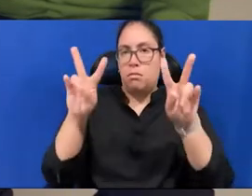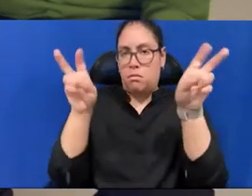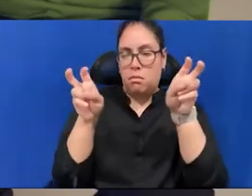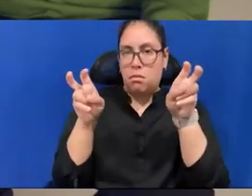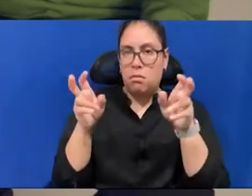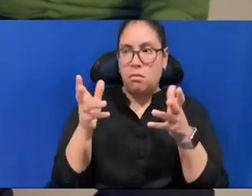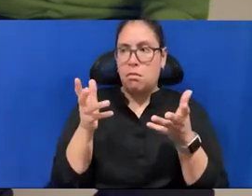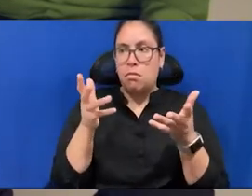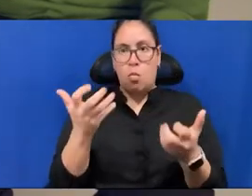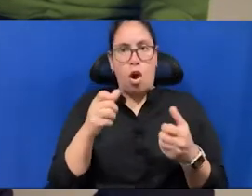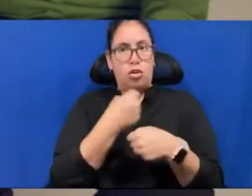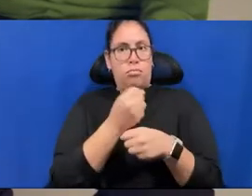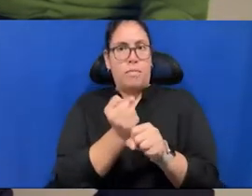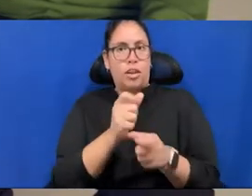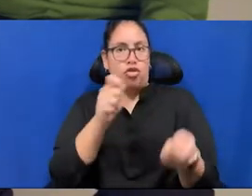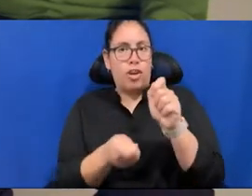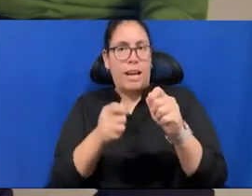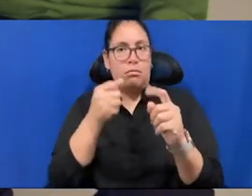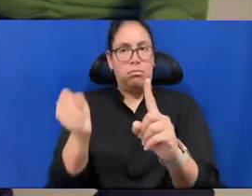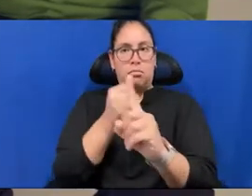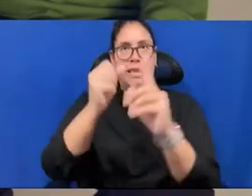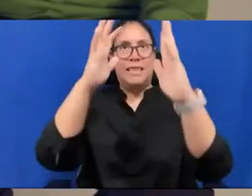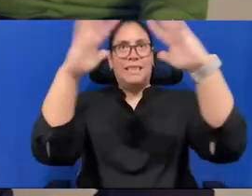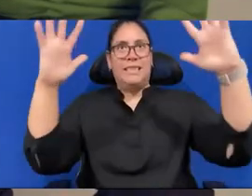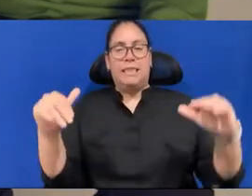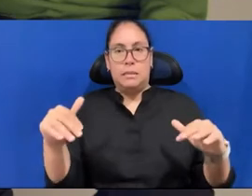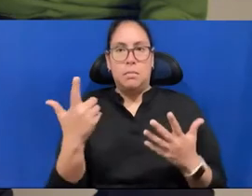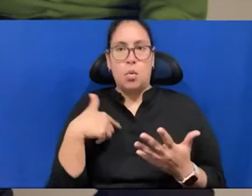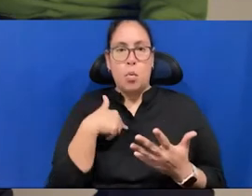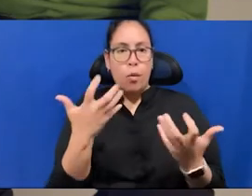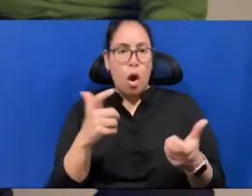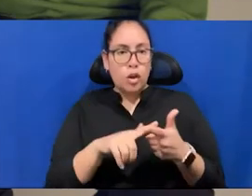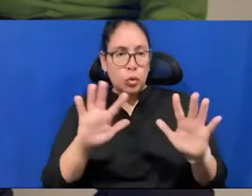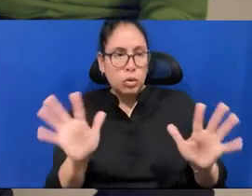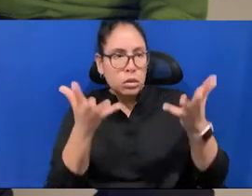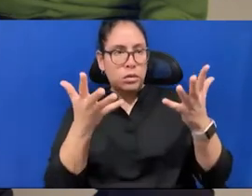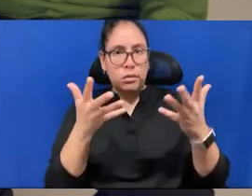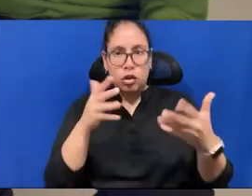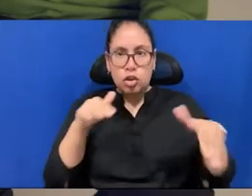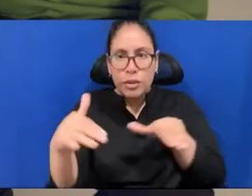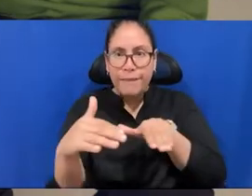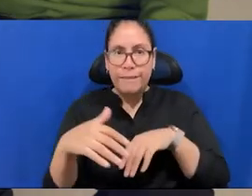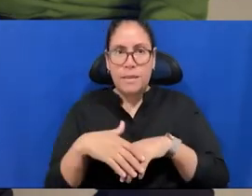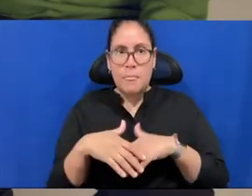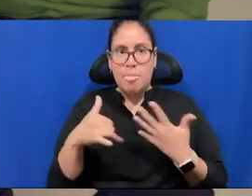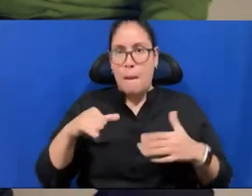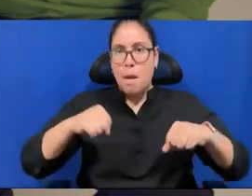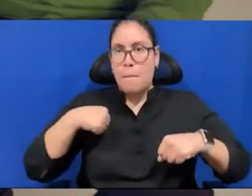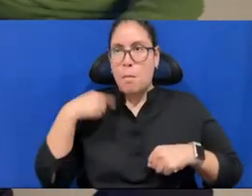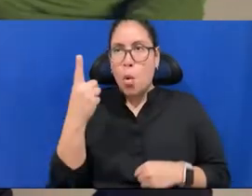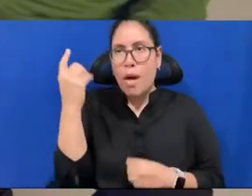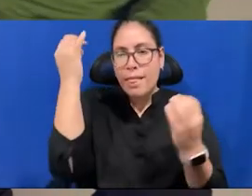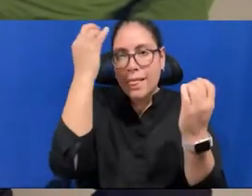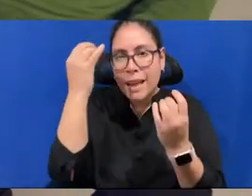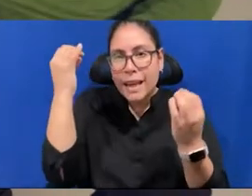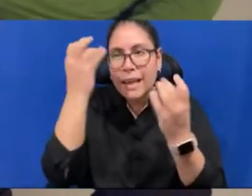really, if we, we manage to, to lift, to shift, uh, that, that possibility, I'm always thinking, you know, when, when we, you know, work with the community,